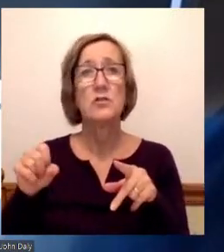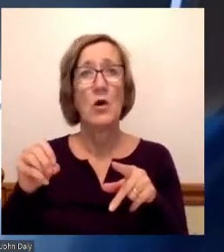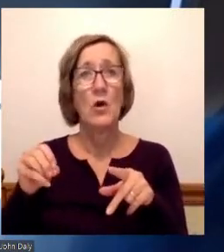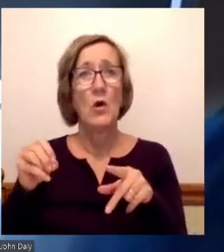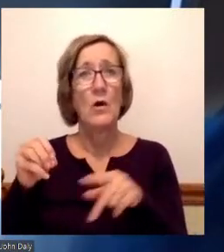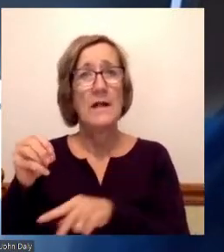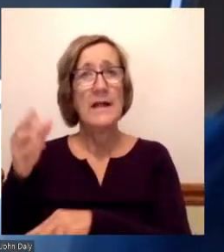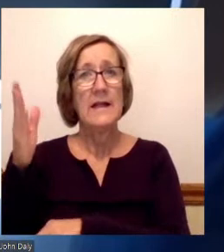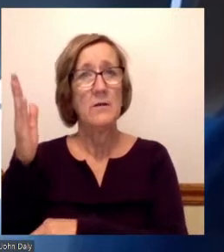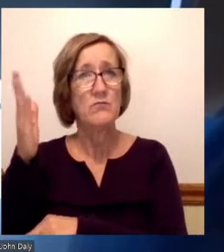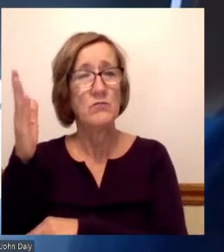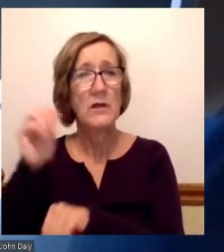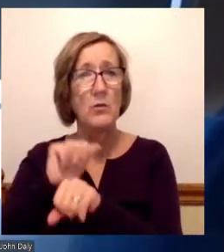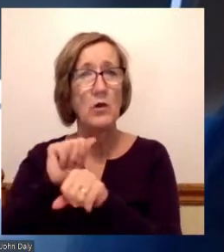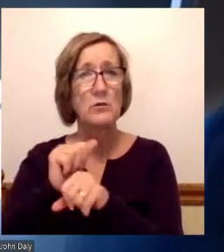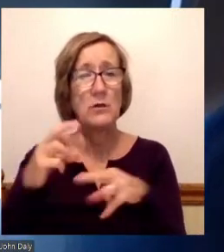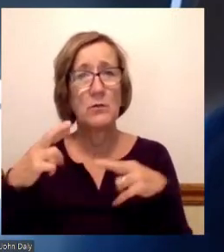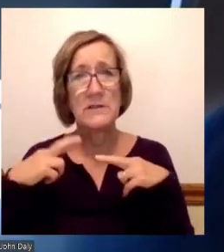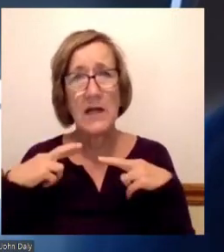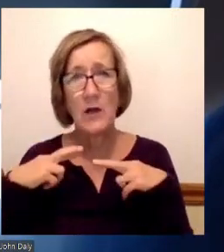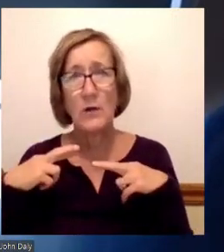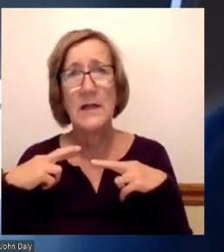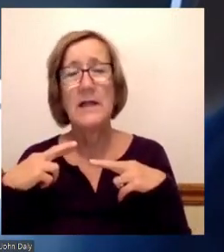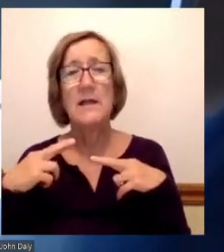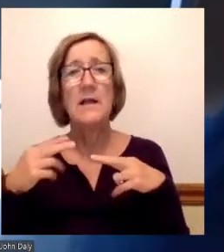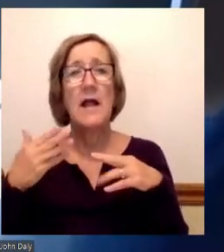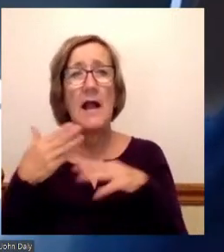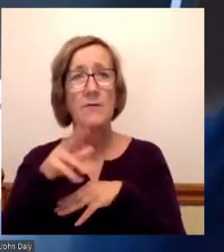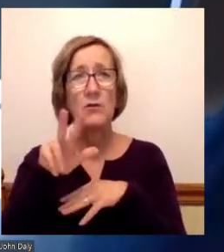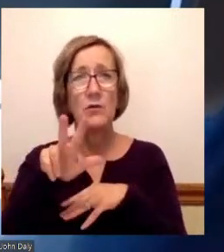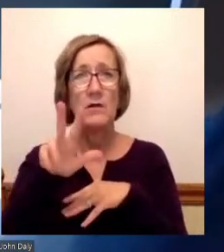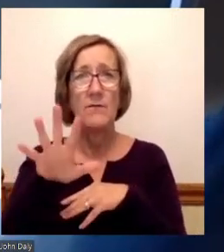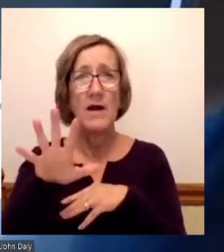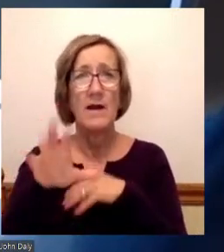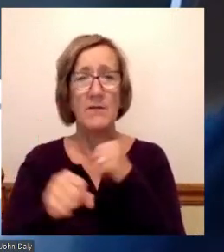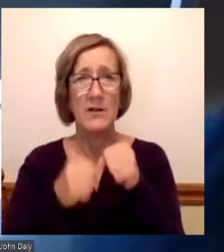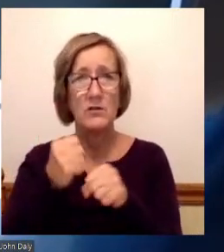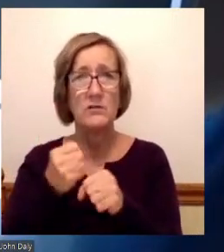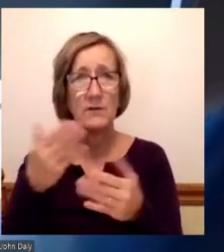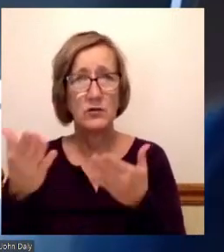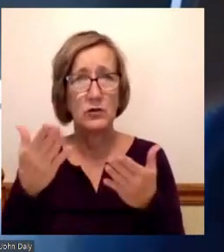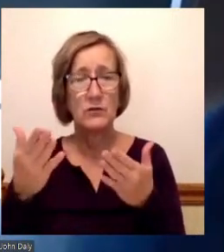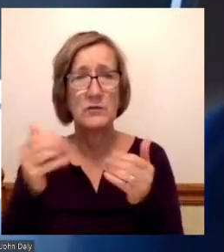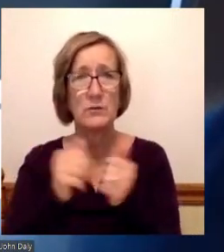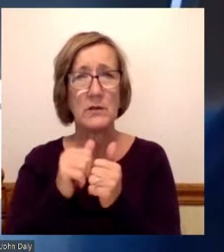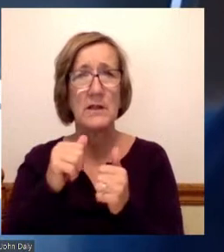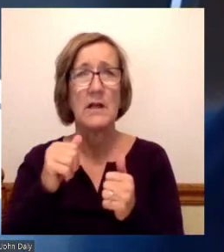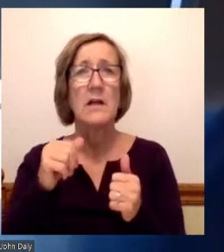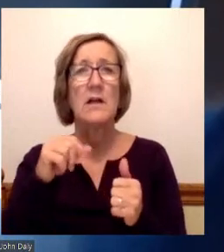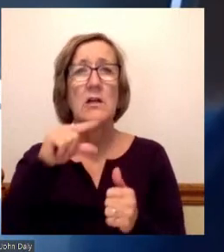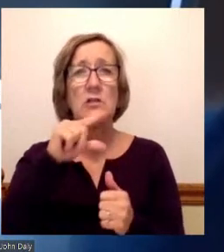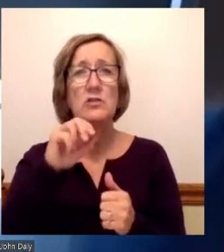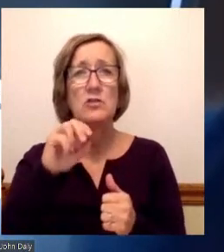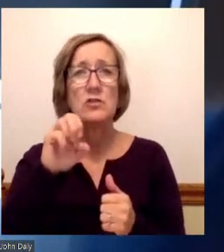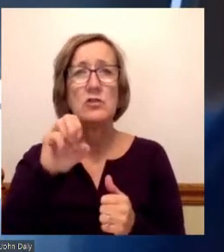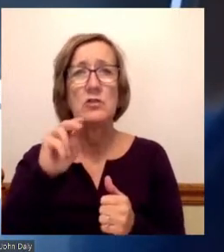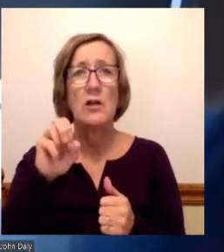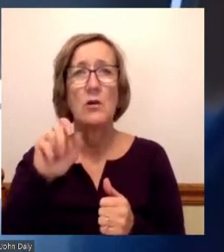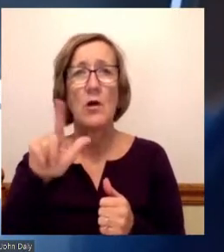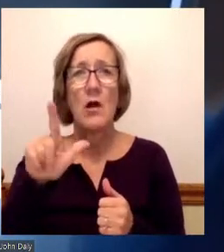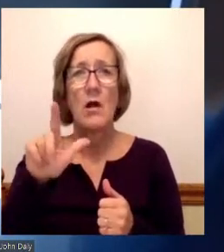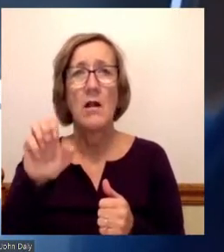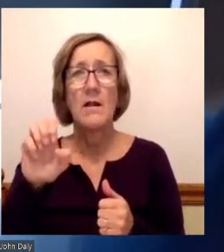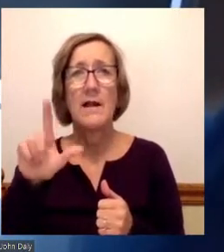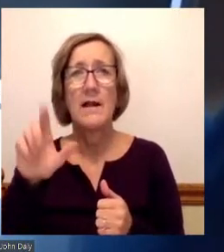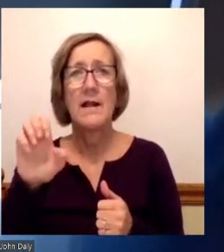he had a few words with the retiree. And the retiree, after 35 years of service with General Electric, said to Jack